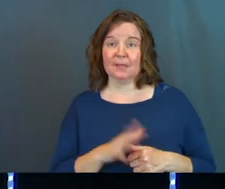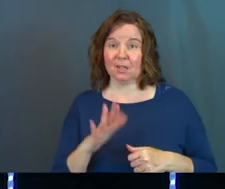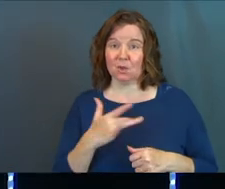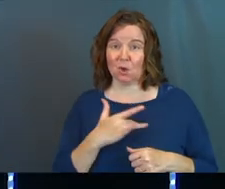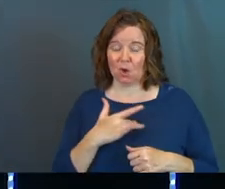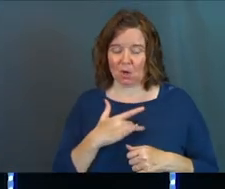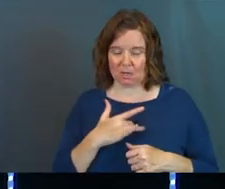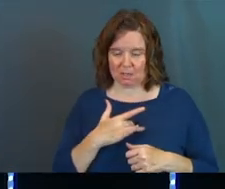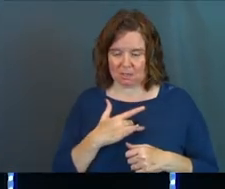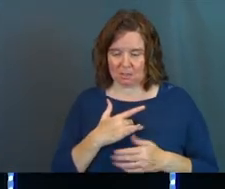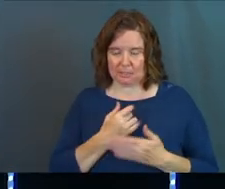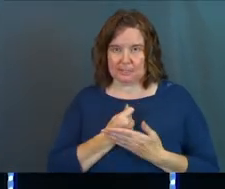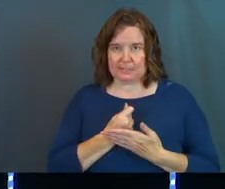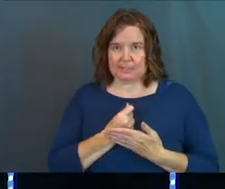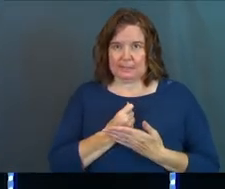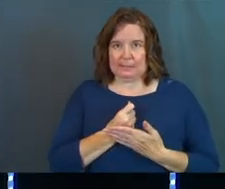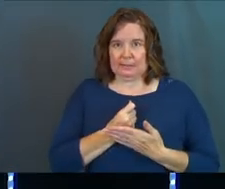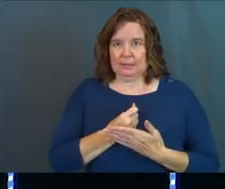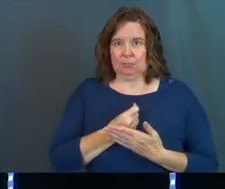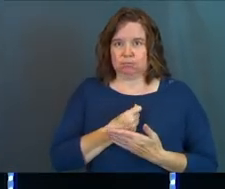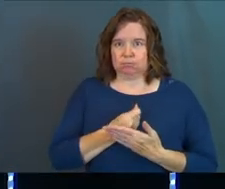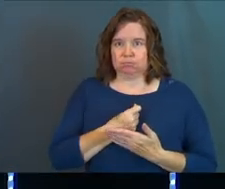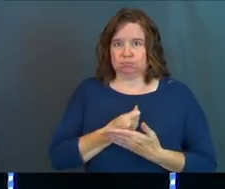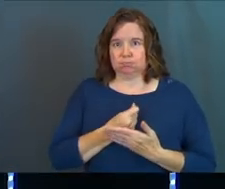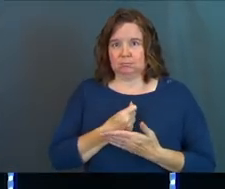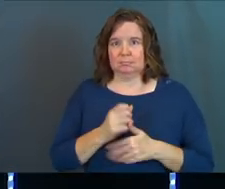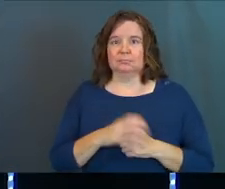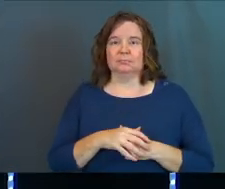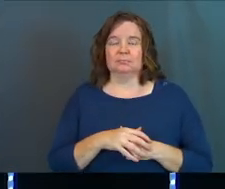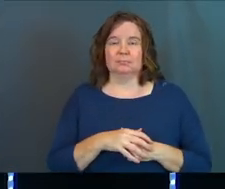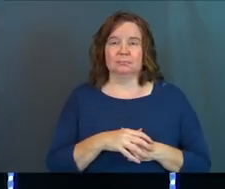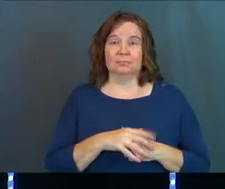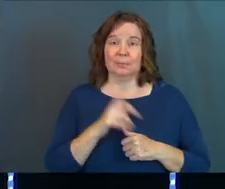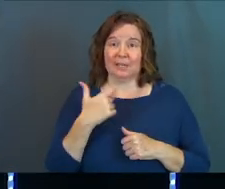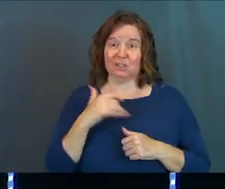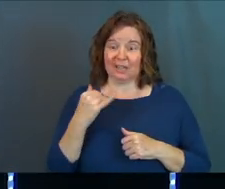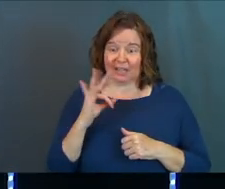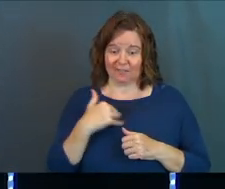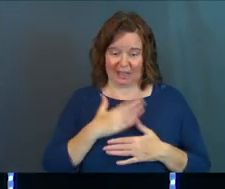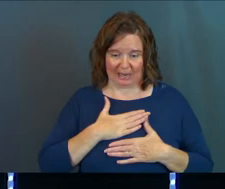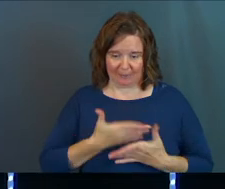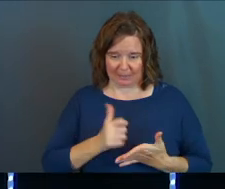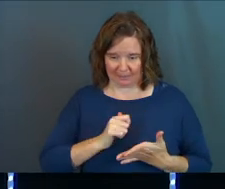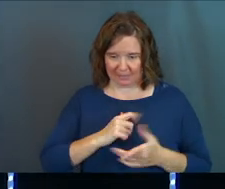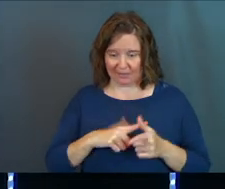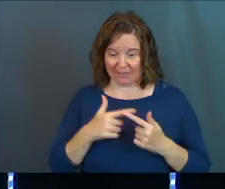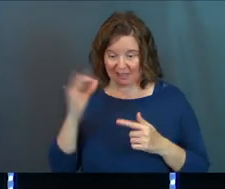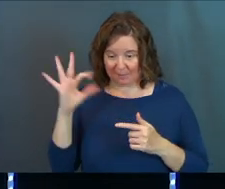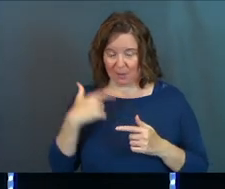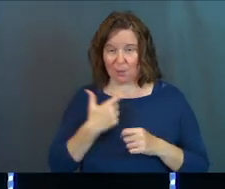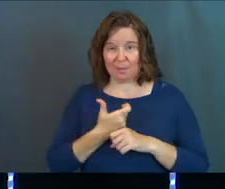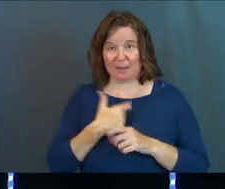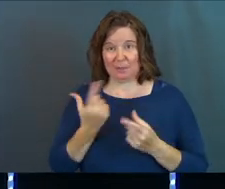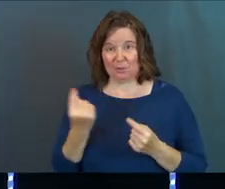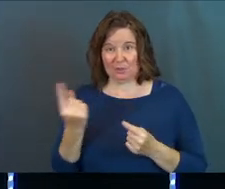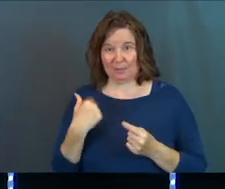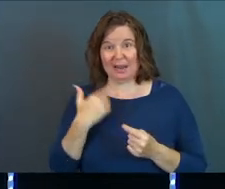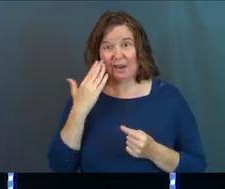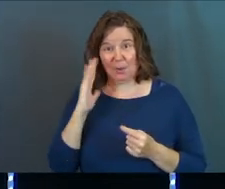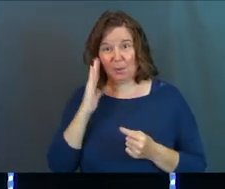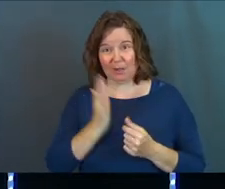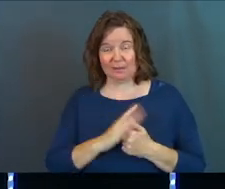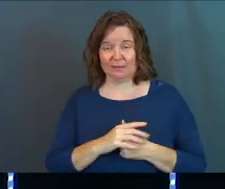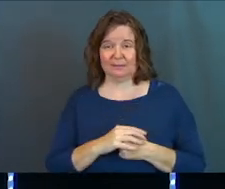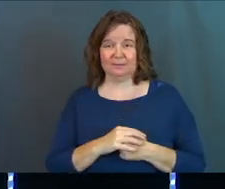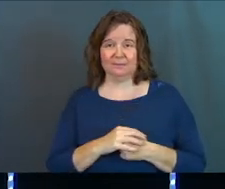and your heart is just going 90 miles an hour right now because you're like, if I admit it to myself, the pastor's going to make me do something. I know